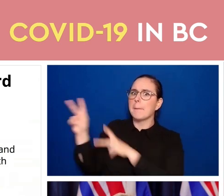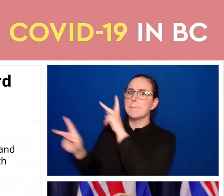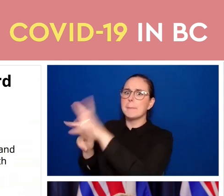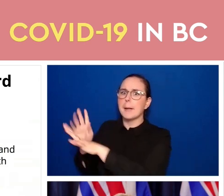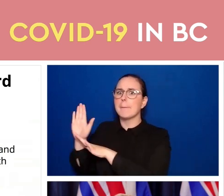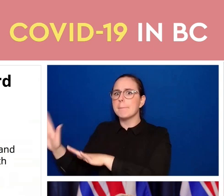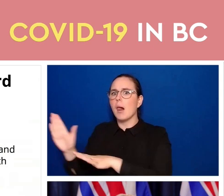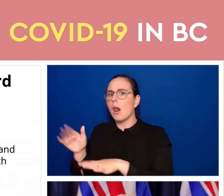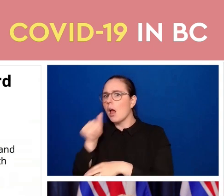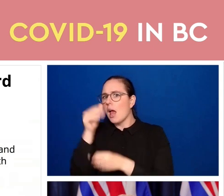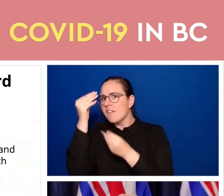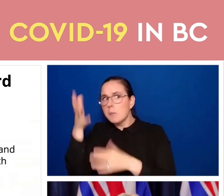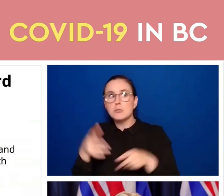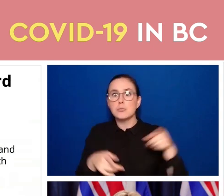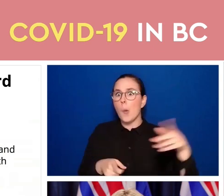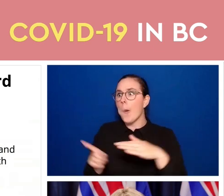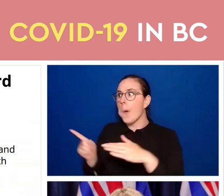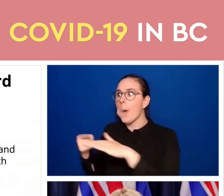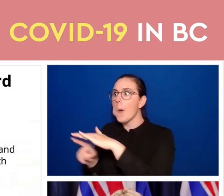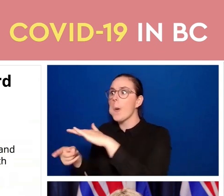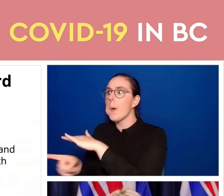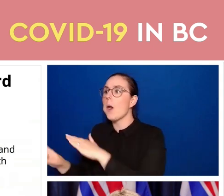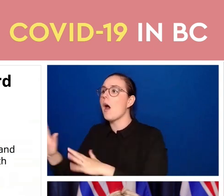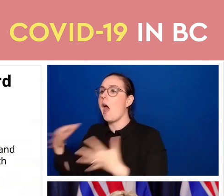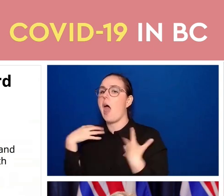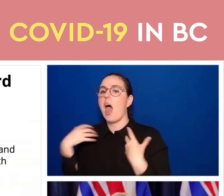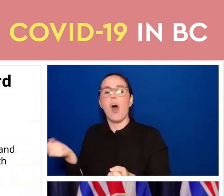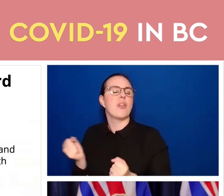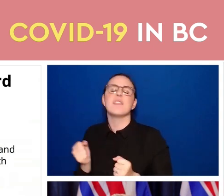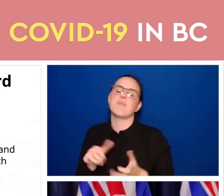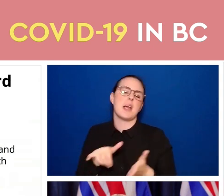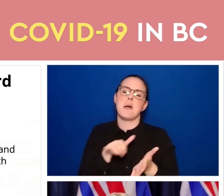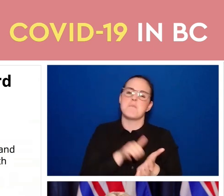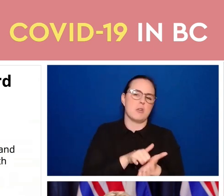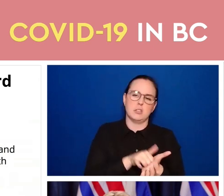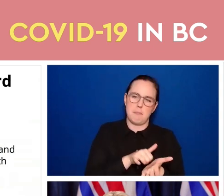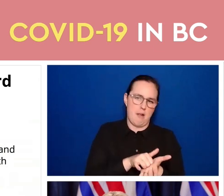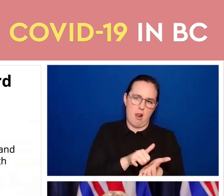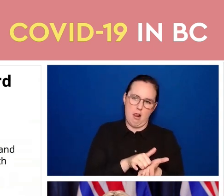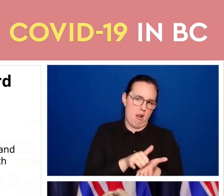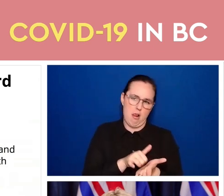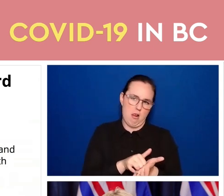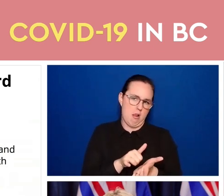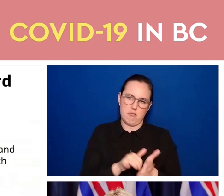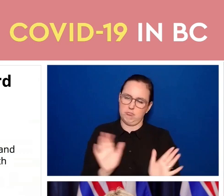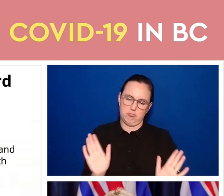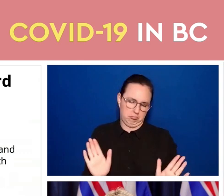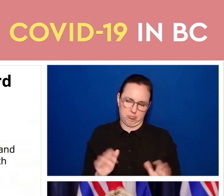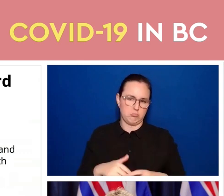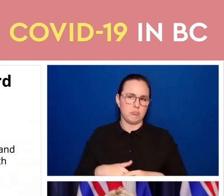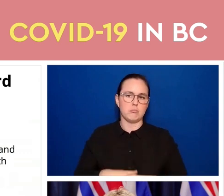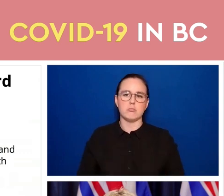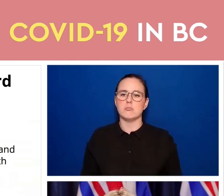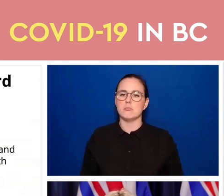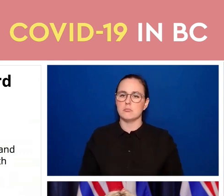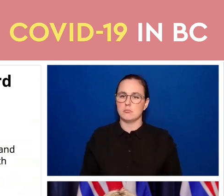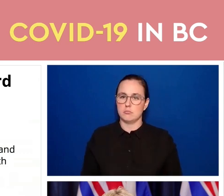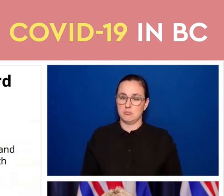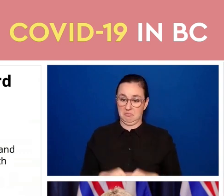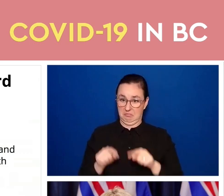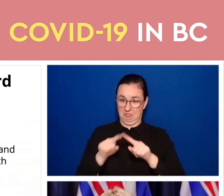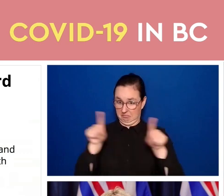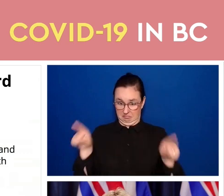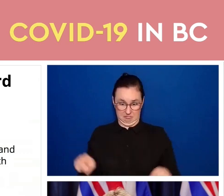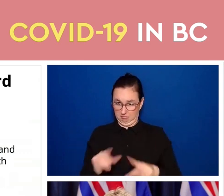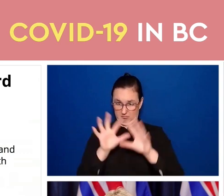have. These are this type of technology has been widely used for proof of COVID vaccinations very similar